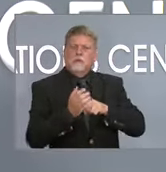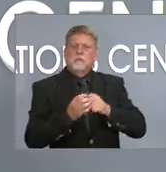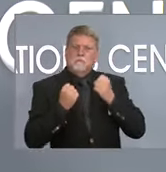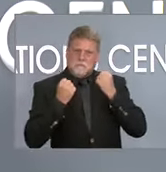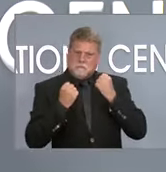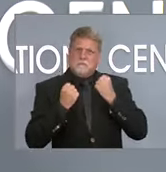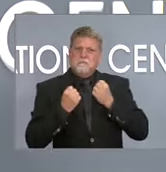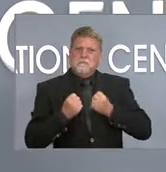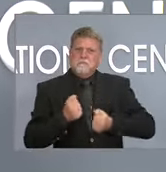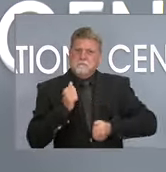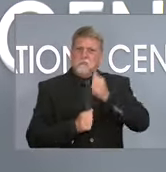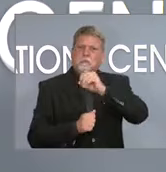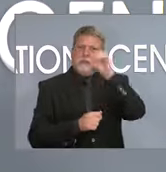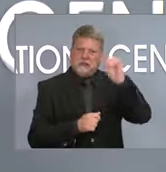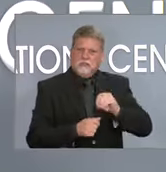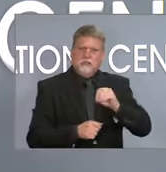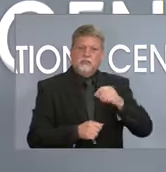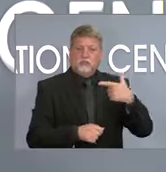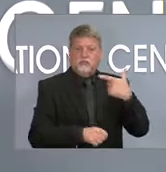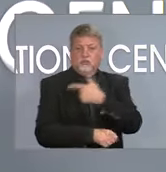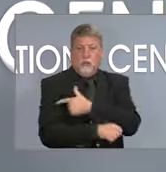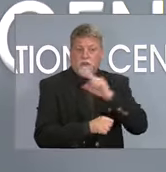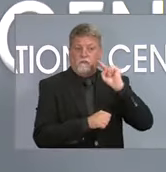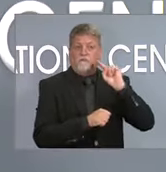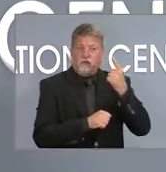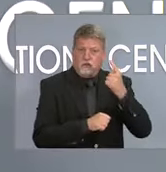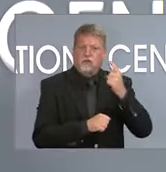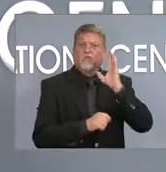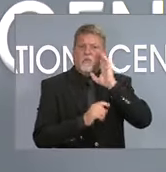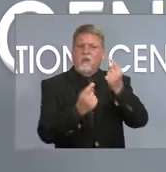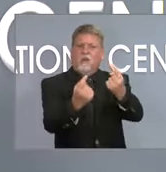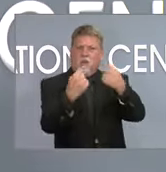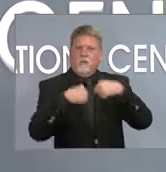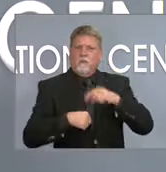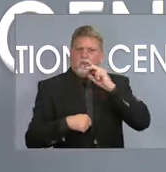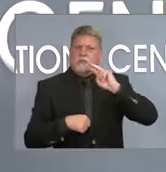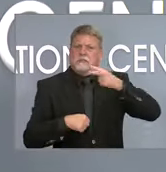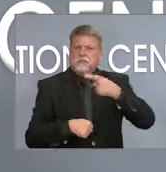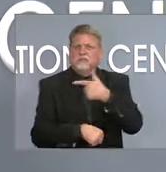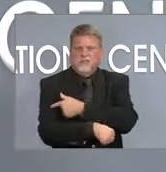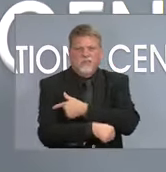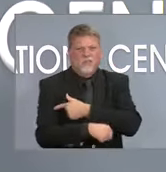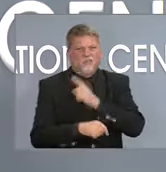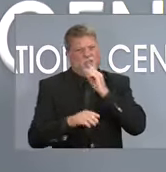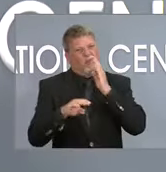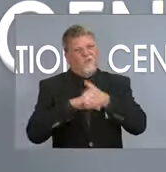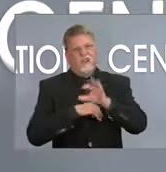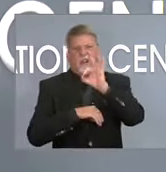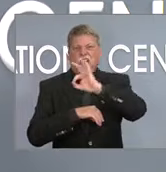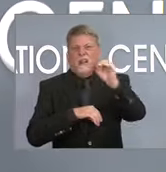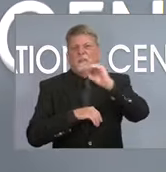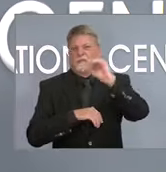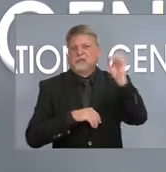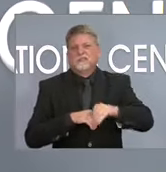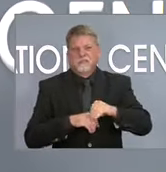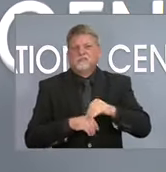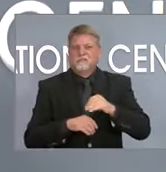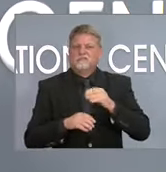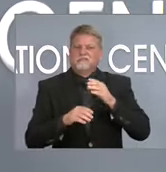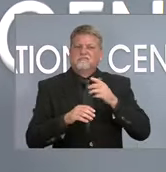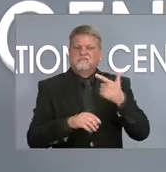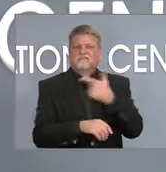first dose of the vaccine for them coming back to get their second dose. think it's upwards of more than 90% of folks are coming back.